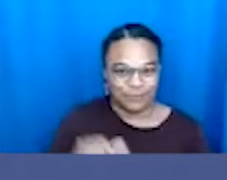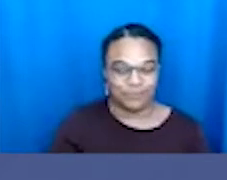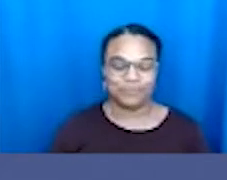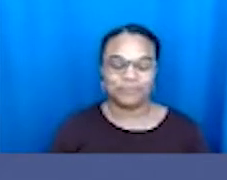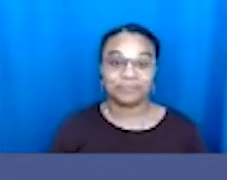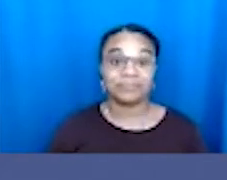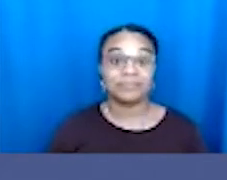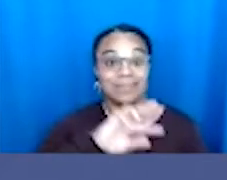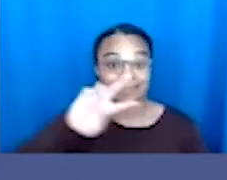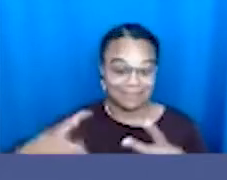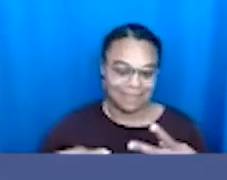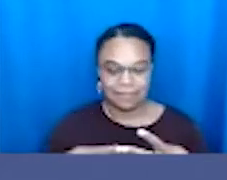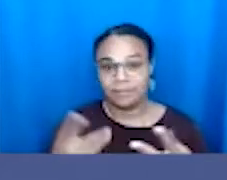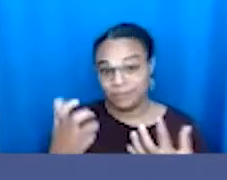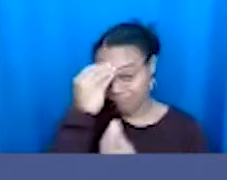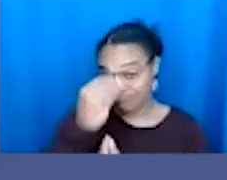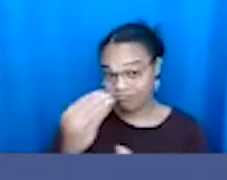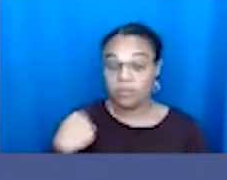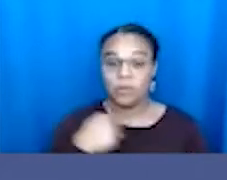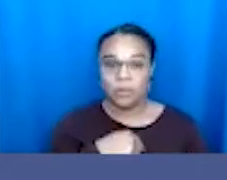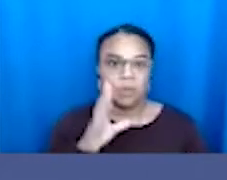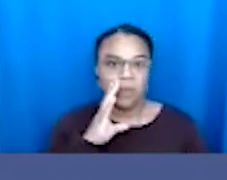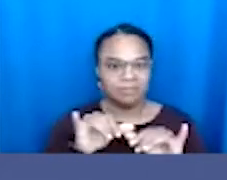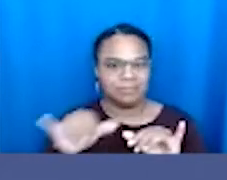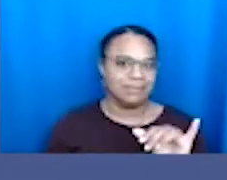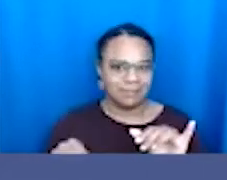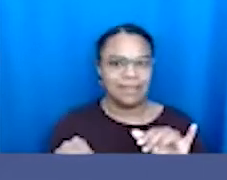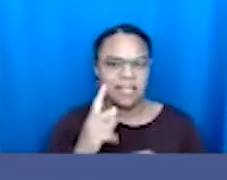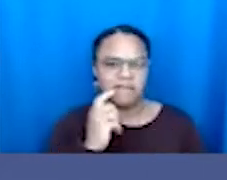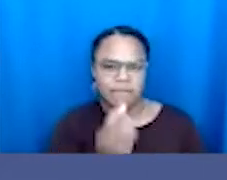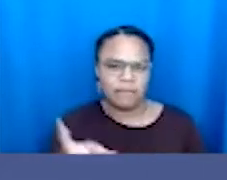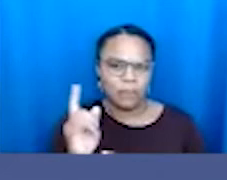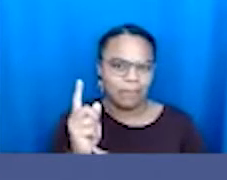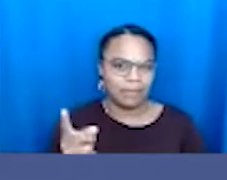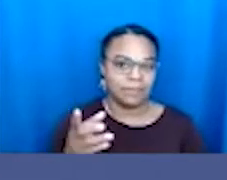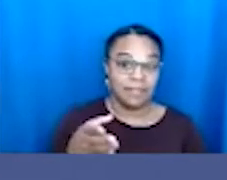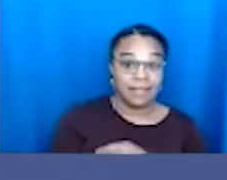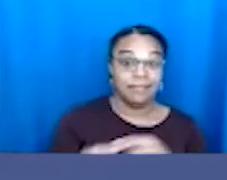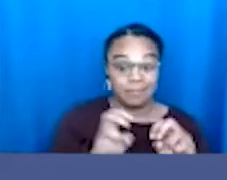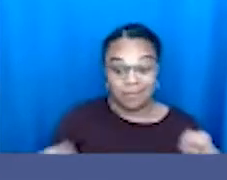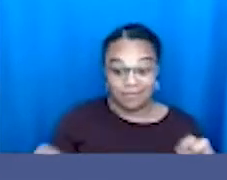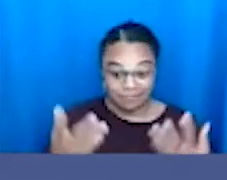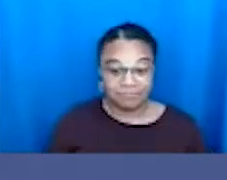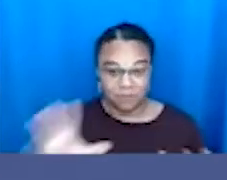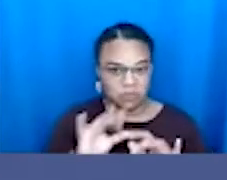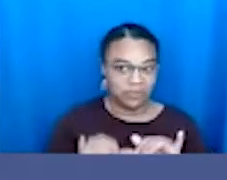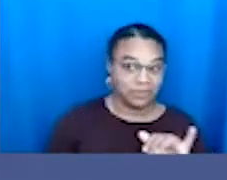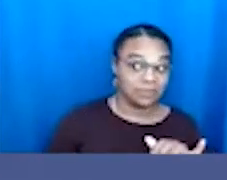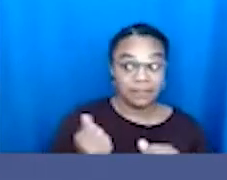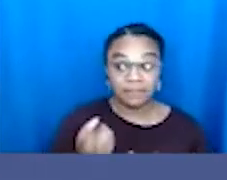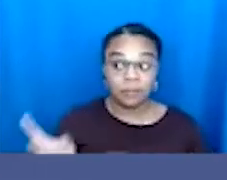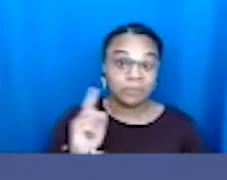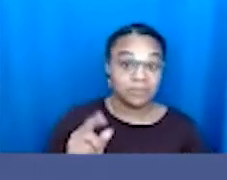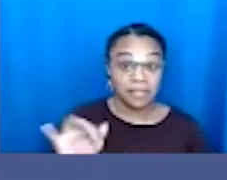Second of all, I wanted to let you know that we are going to be hanging around for a few minutes after the panel today. So folks want to